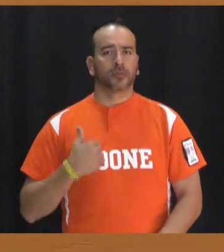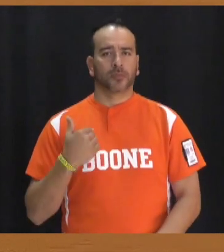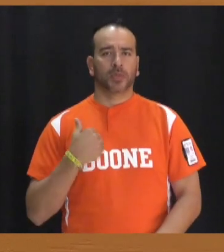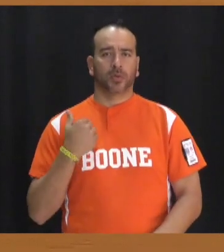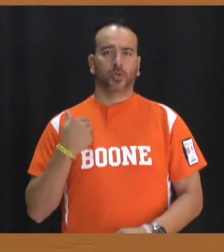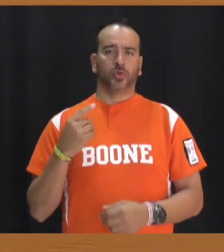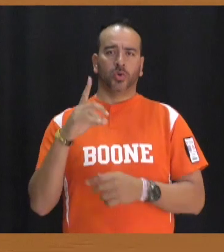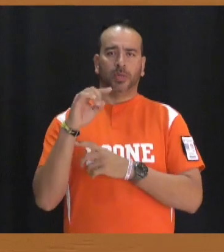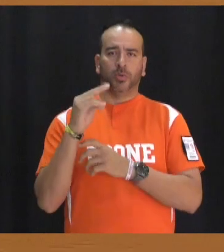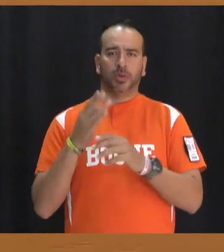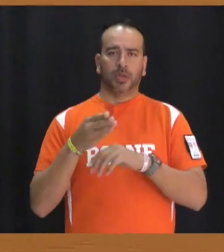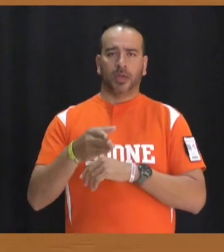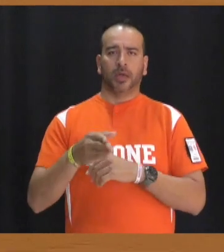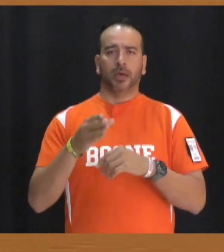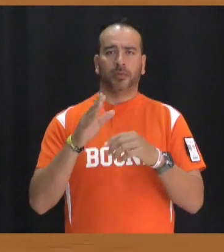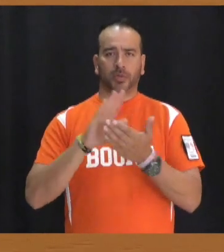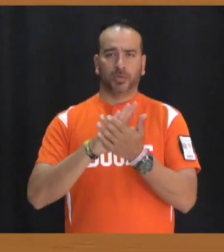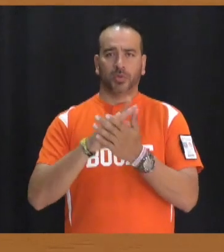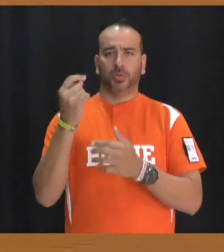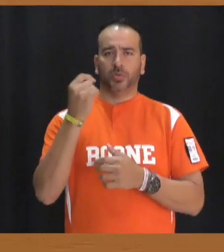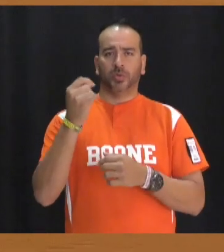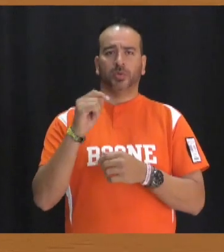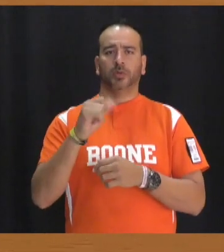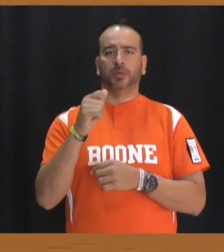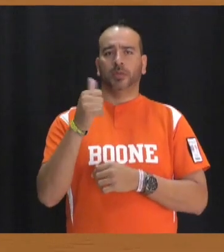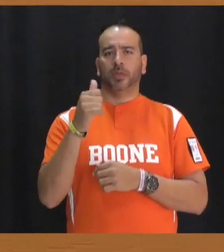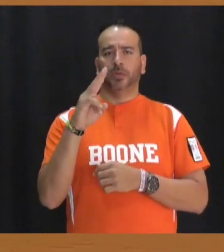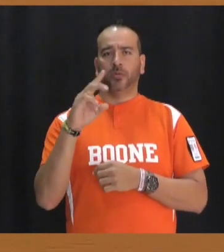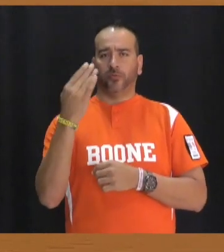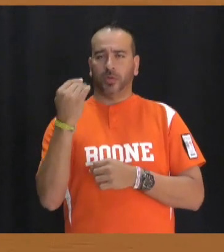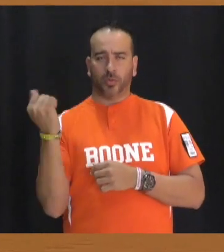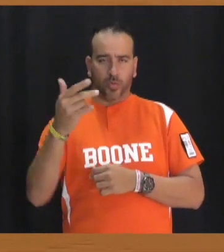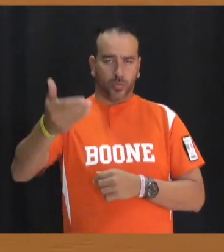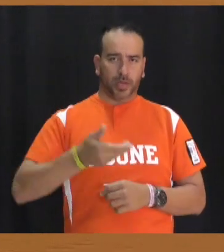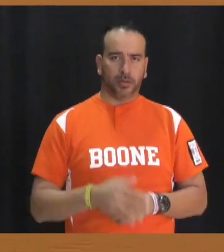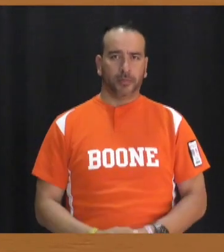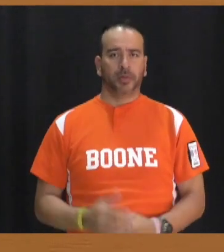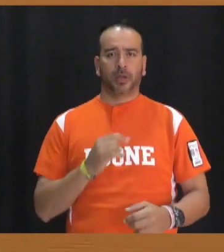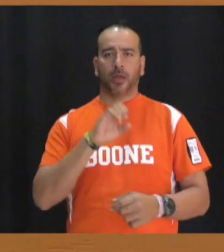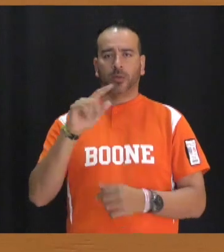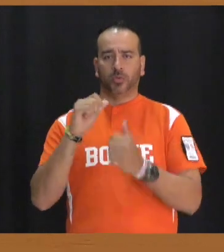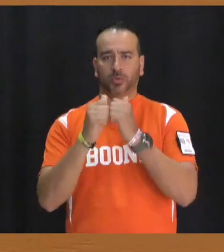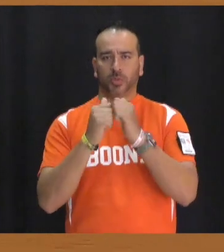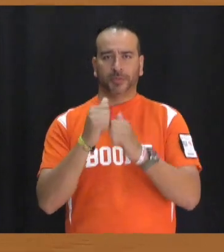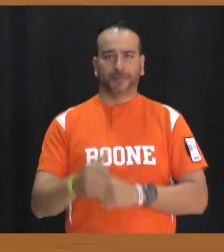meeting after school Tuesday room 10 to 14 all are welcome now to sports